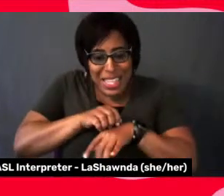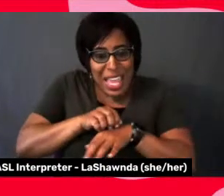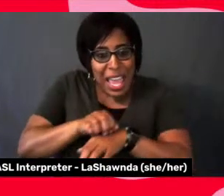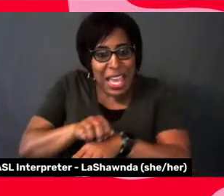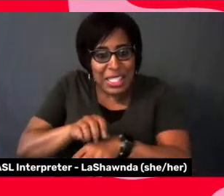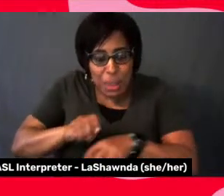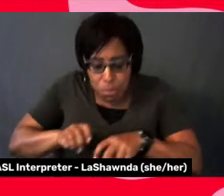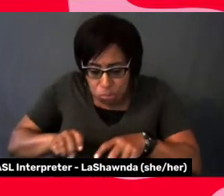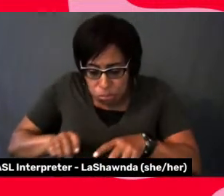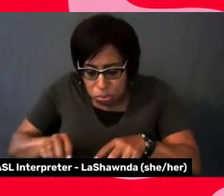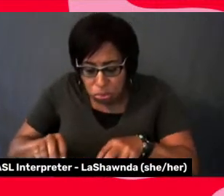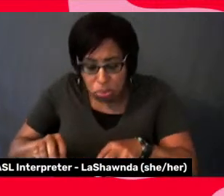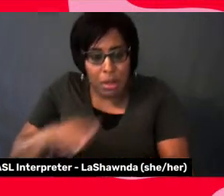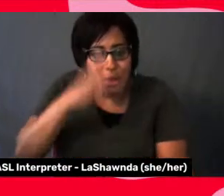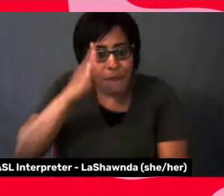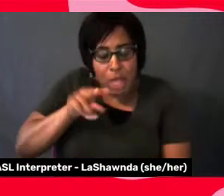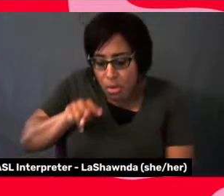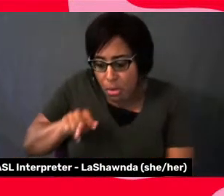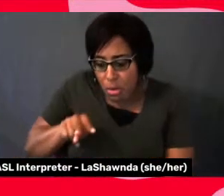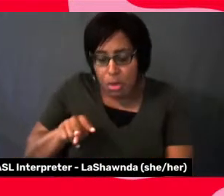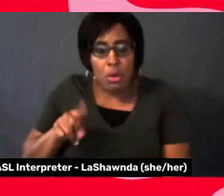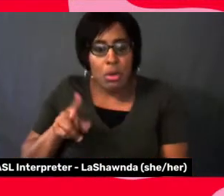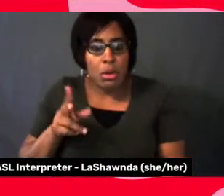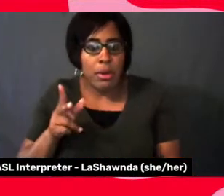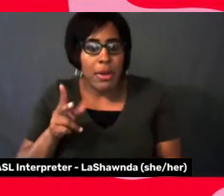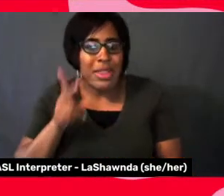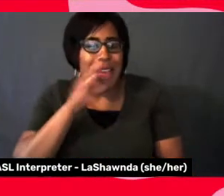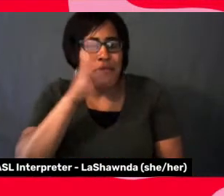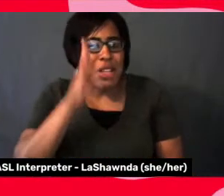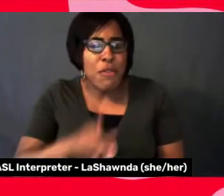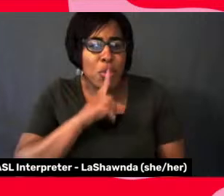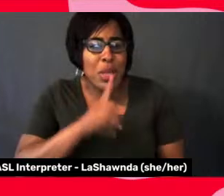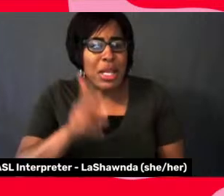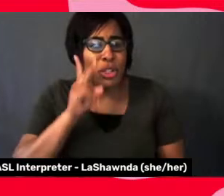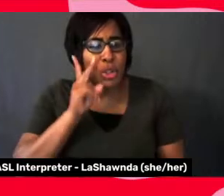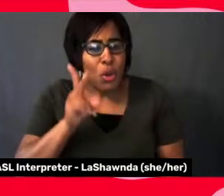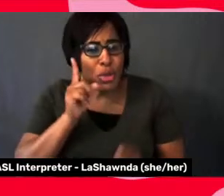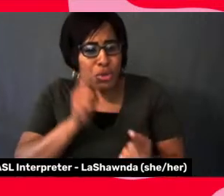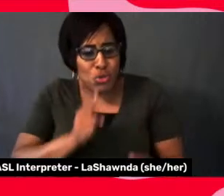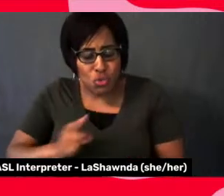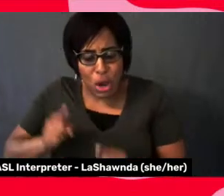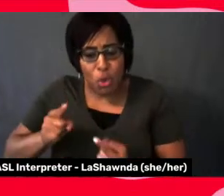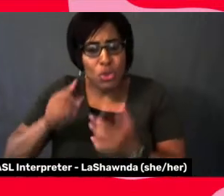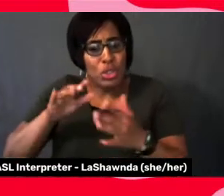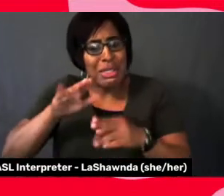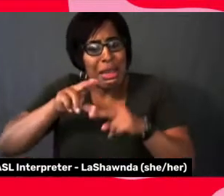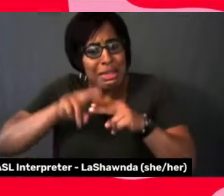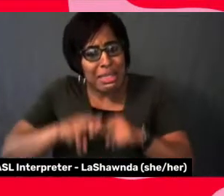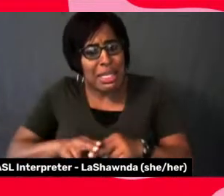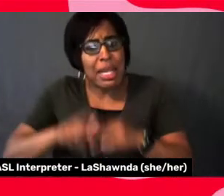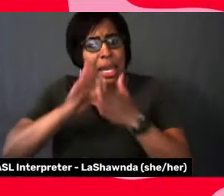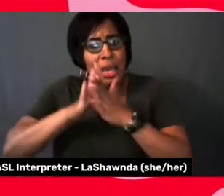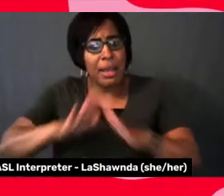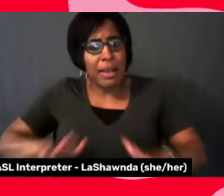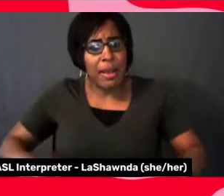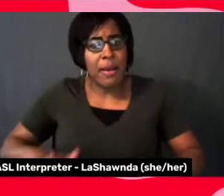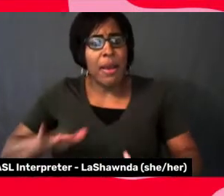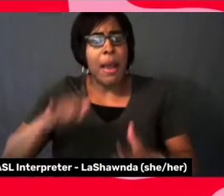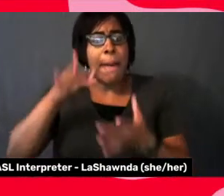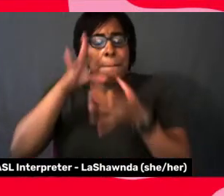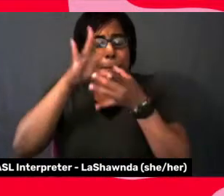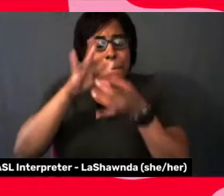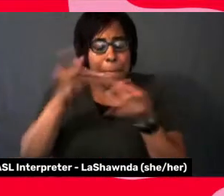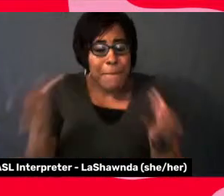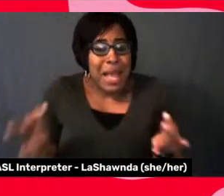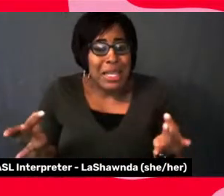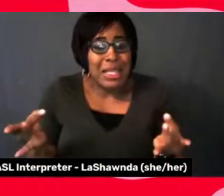struggle on that level and be able to really meditate. That to me is self care. It's not selfish. And black women,